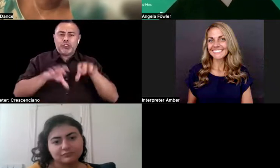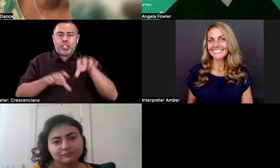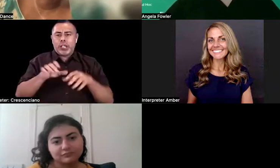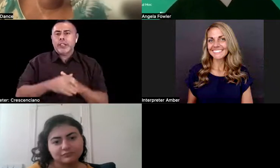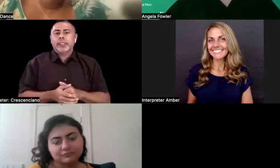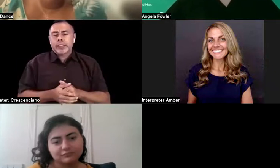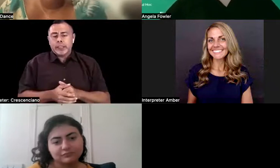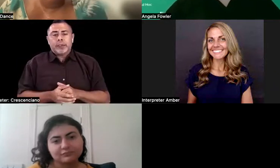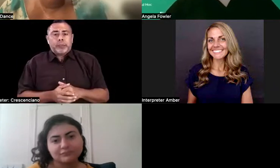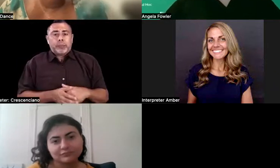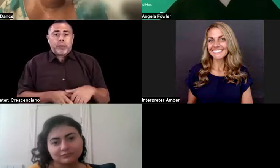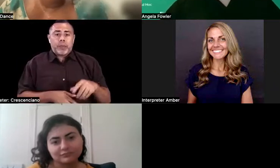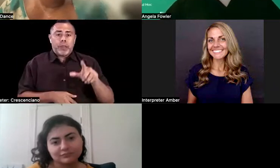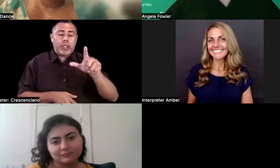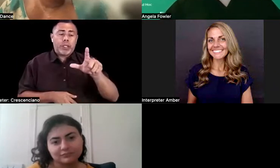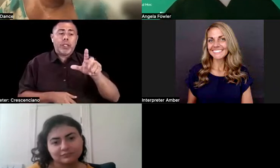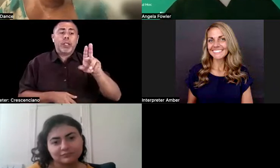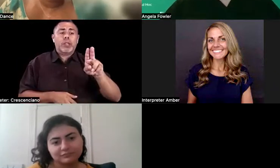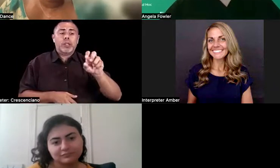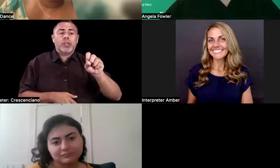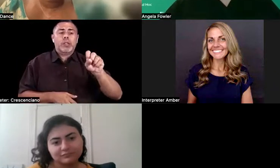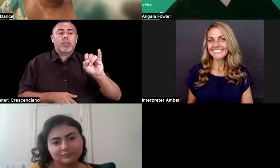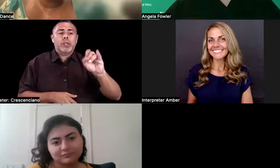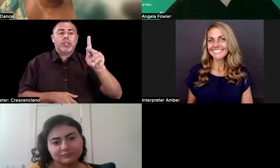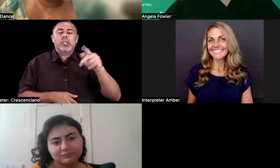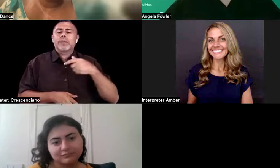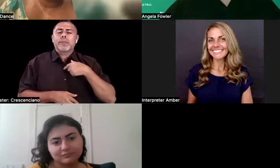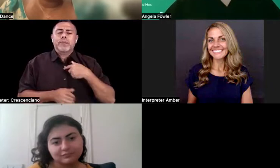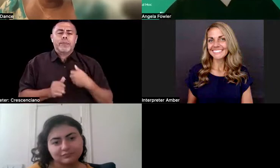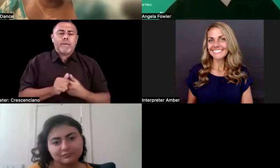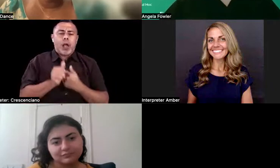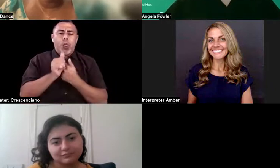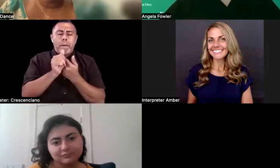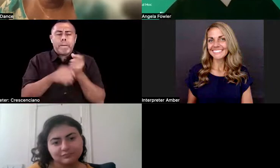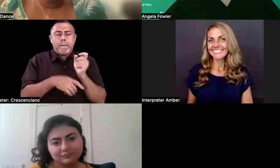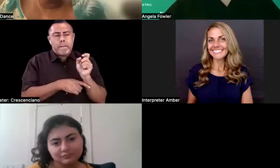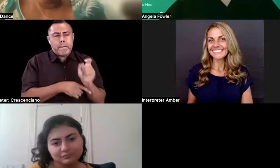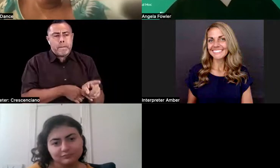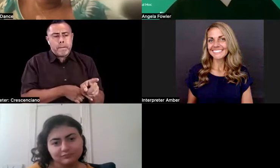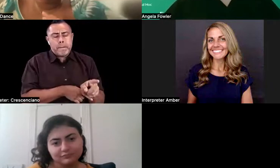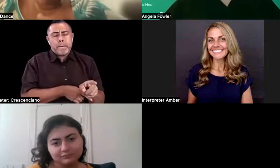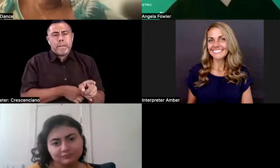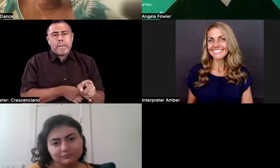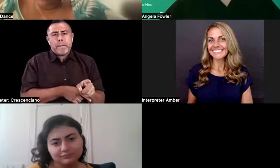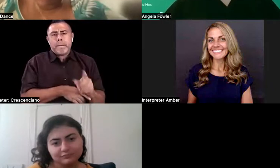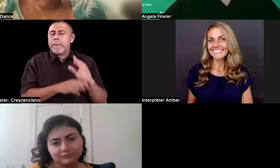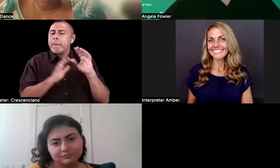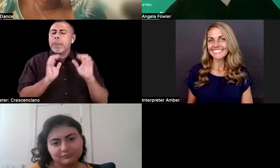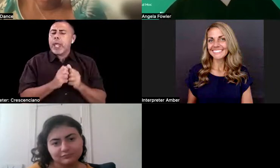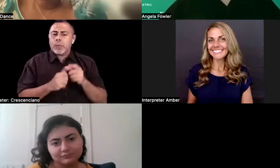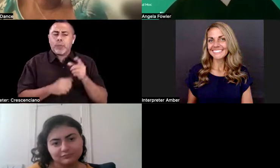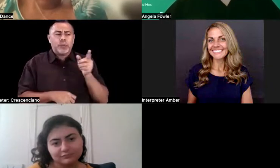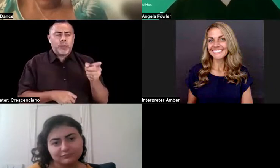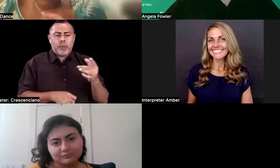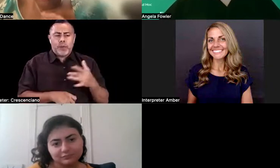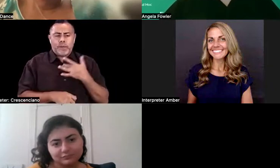you're talking about, Lucek, is, um, you know, how do you feel your specific workplaces are addressing ableism?